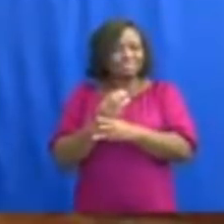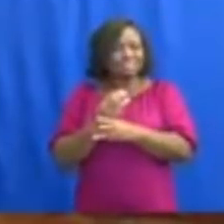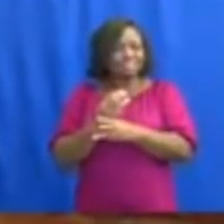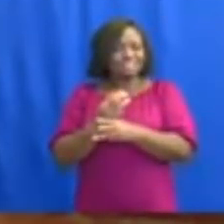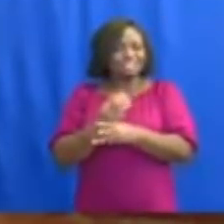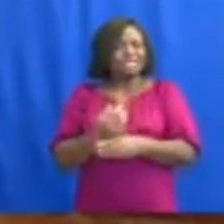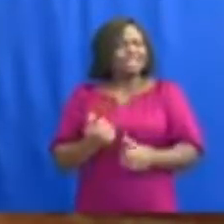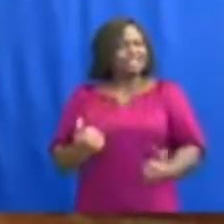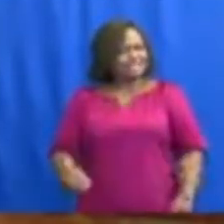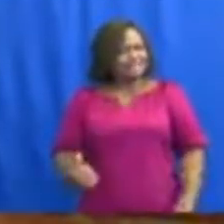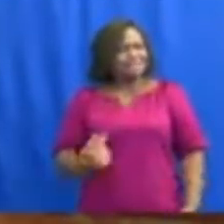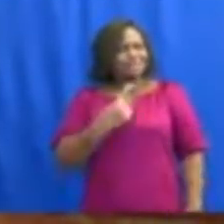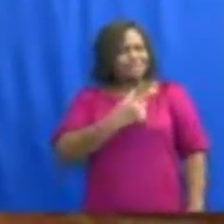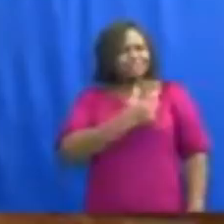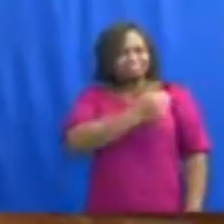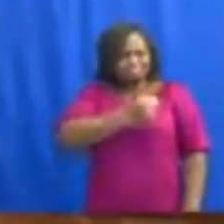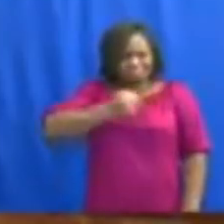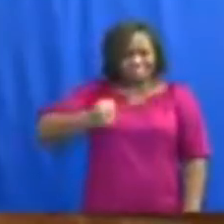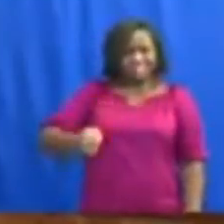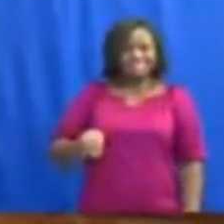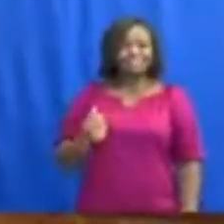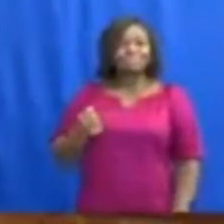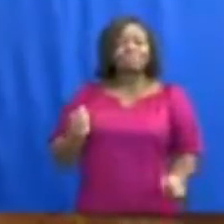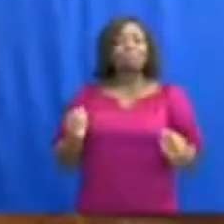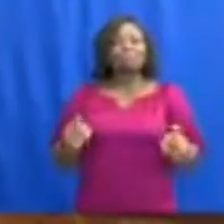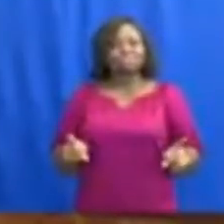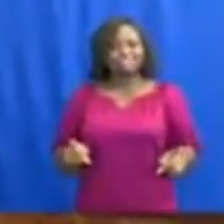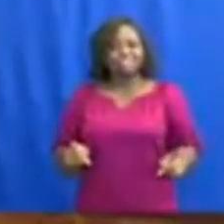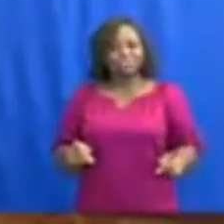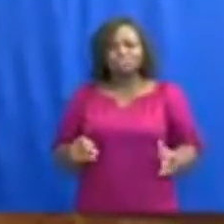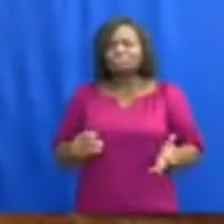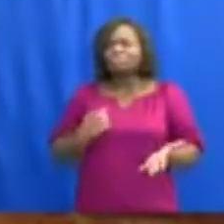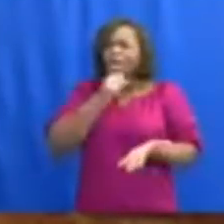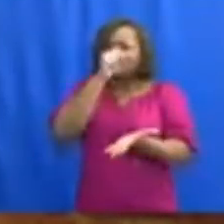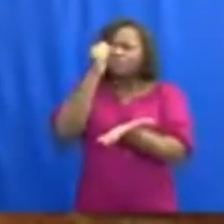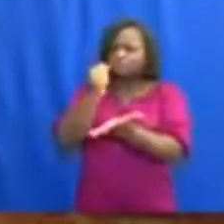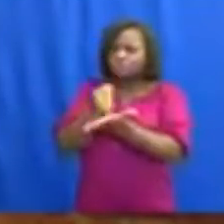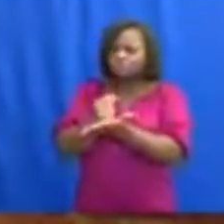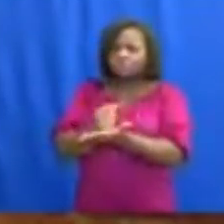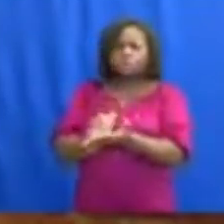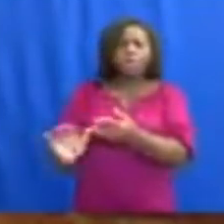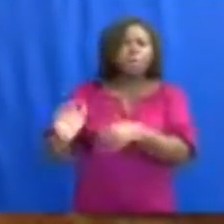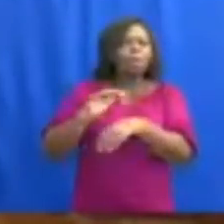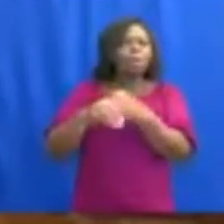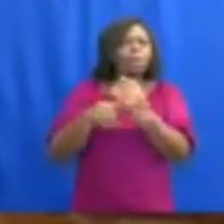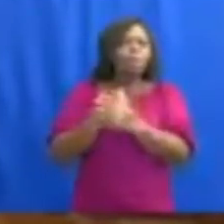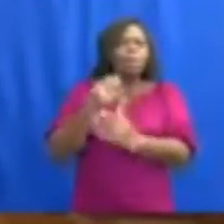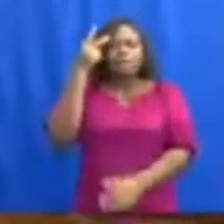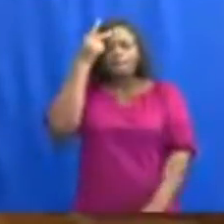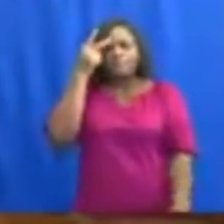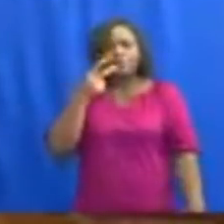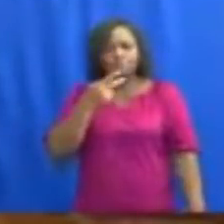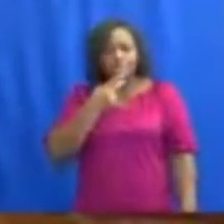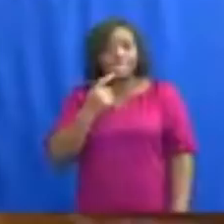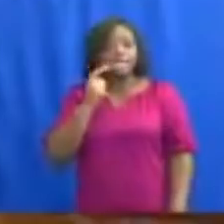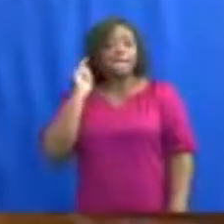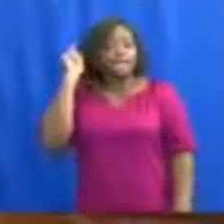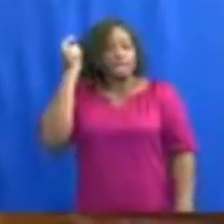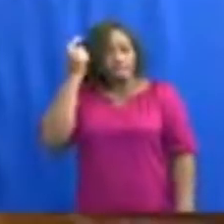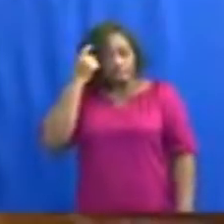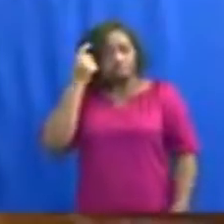I take this opportunity to assure all parents and guardians, the government is determined